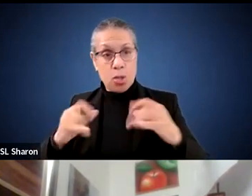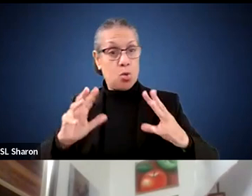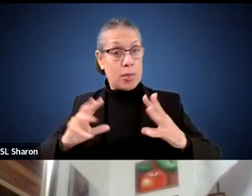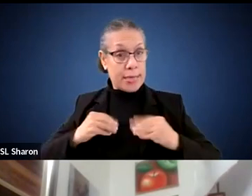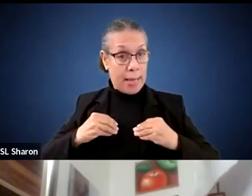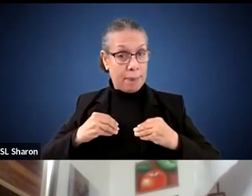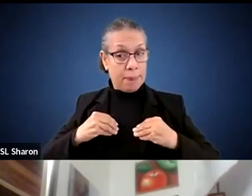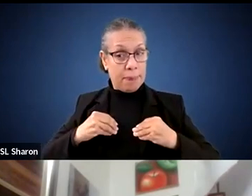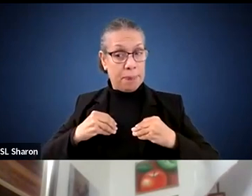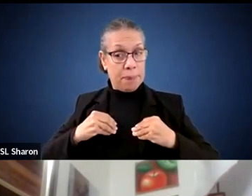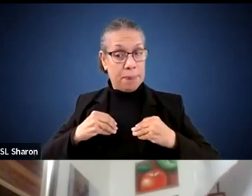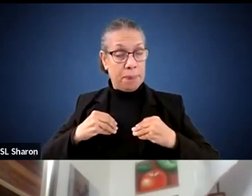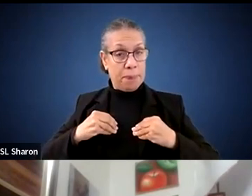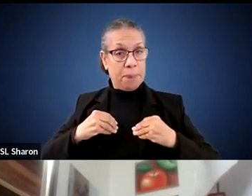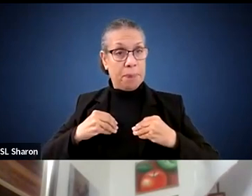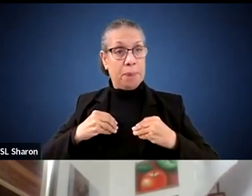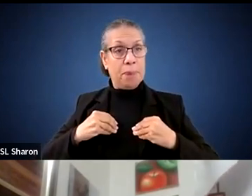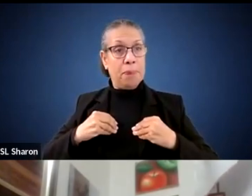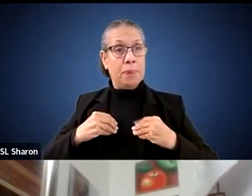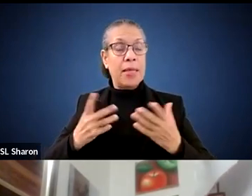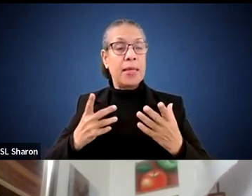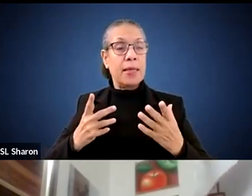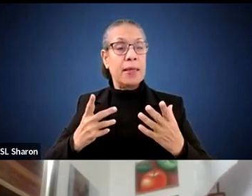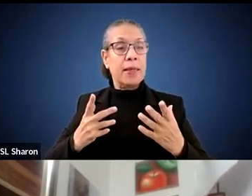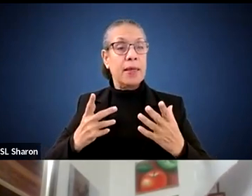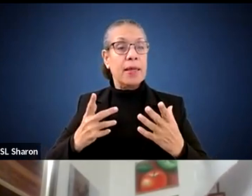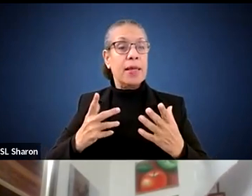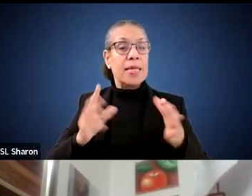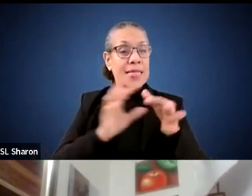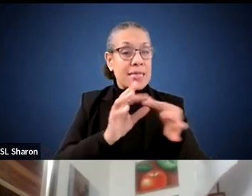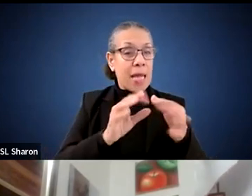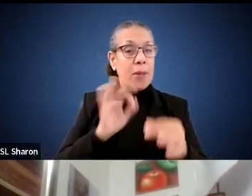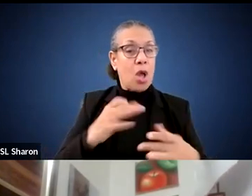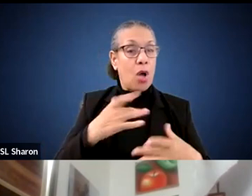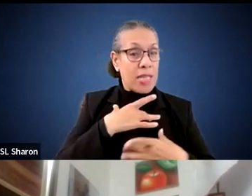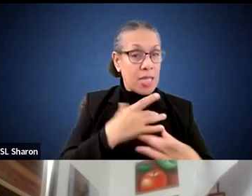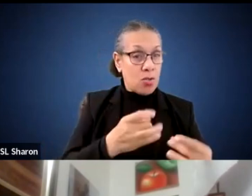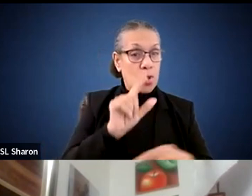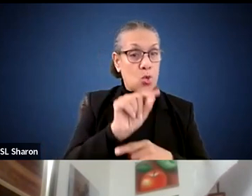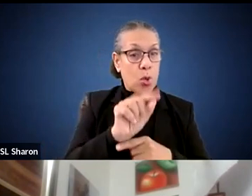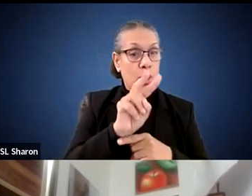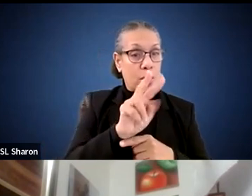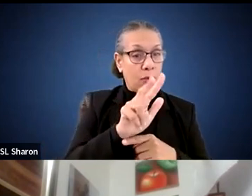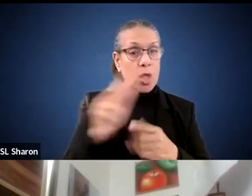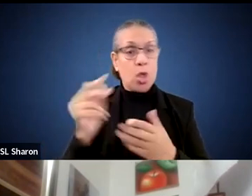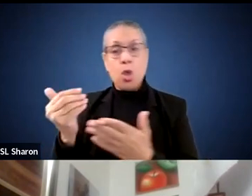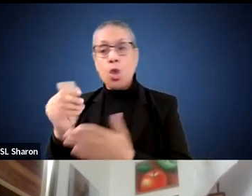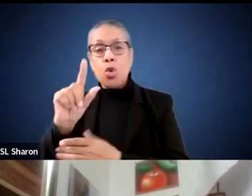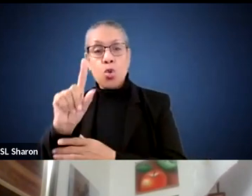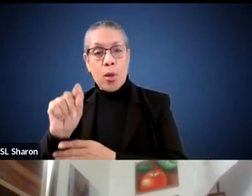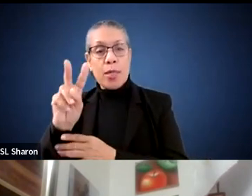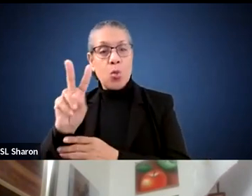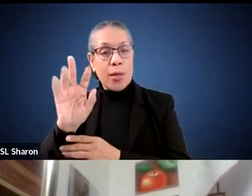uh, the statement of interest application in 2023, you'd likely see a new building open in 2029